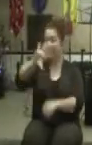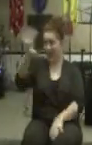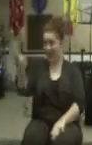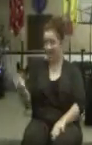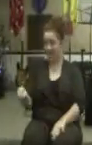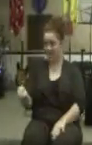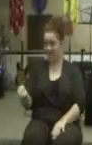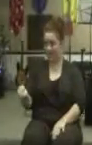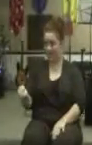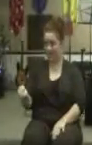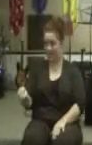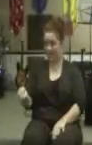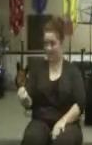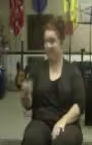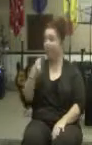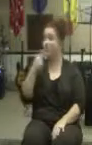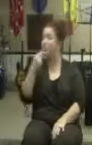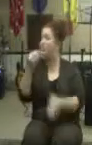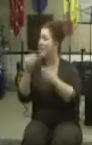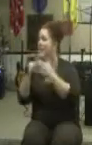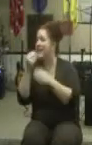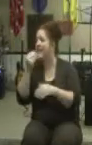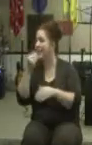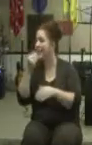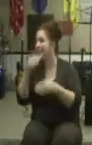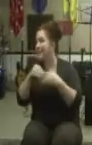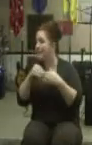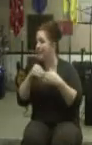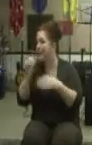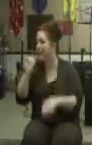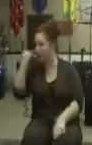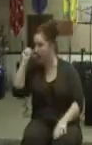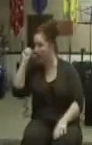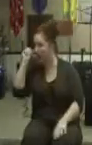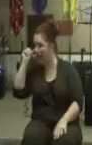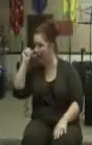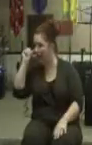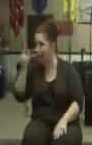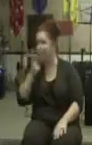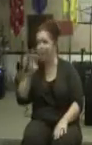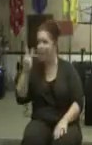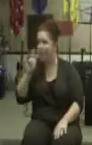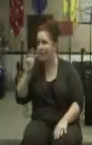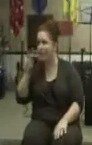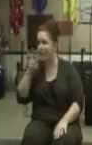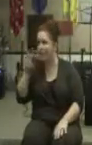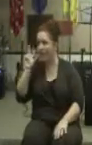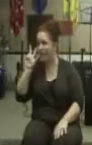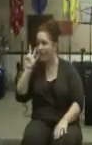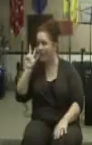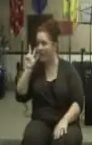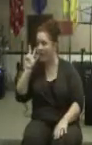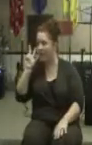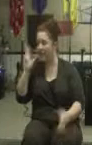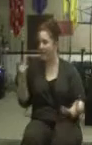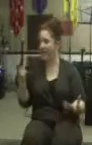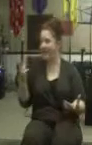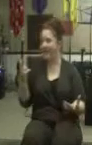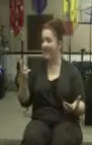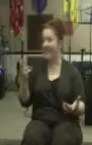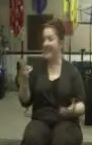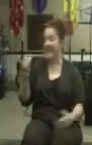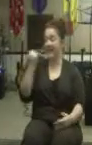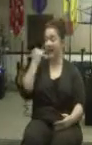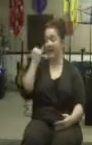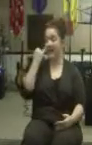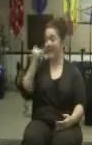Did you eat meat yesterday? How about the day before? The day before that? Unless you've chosen to be